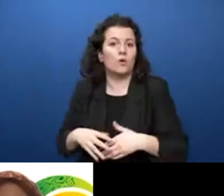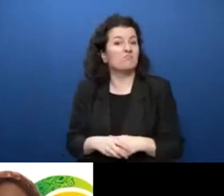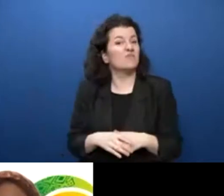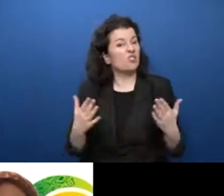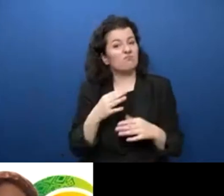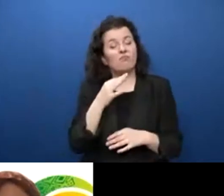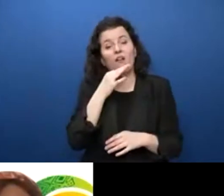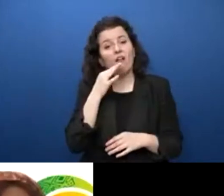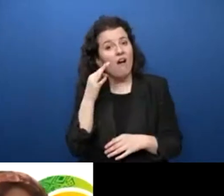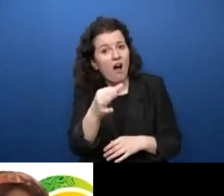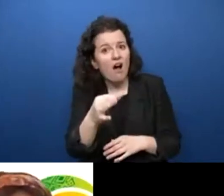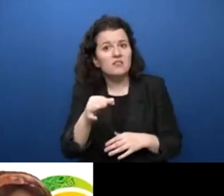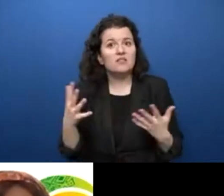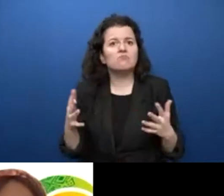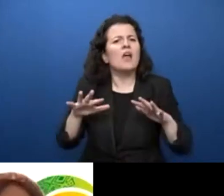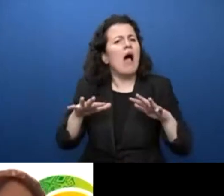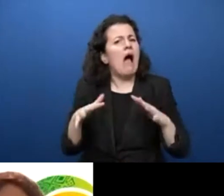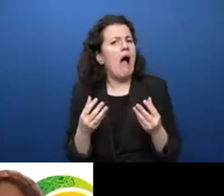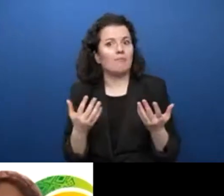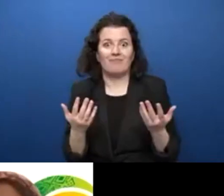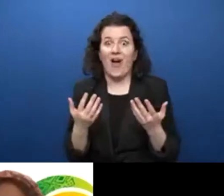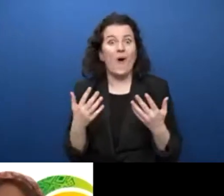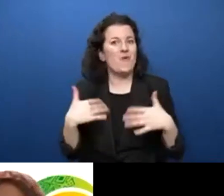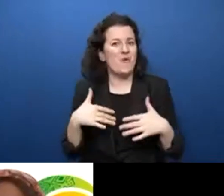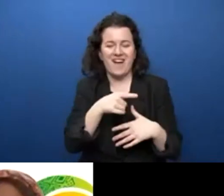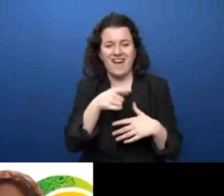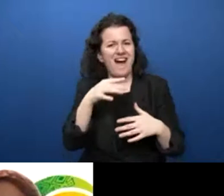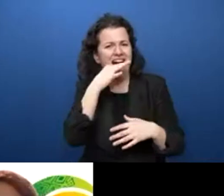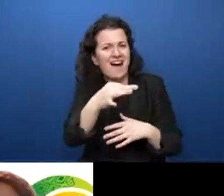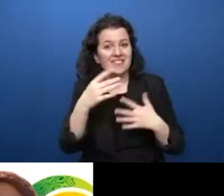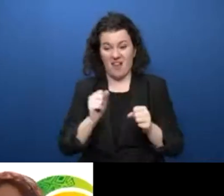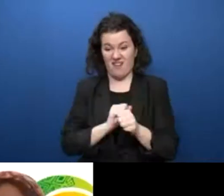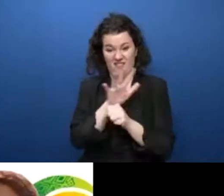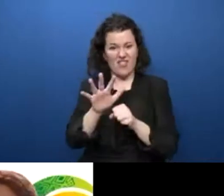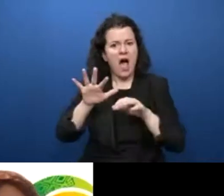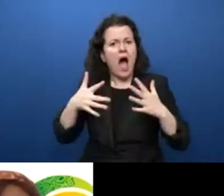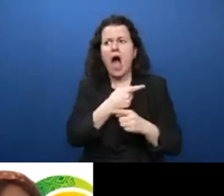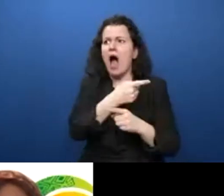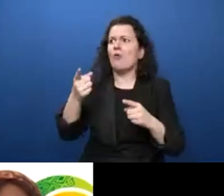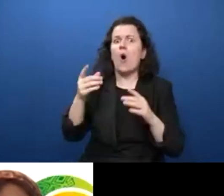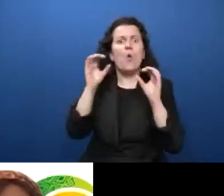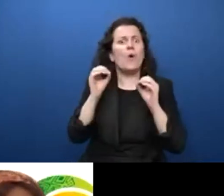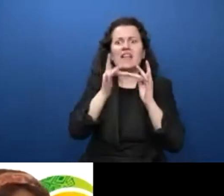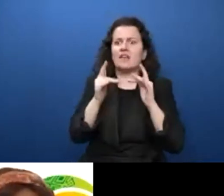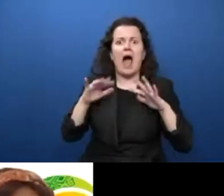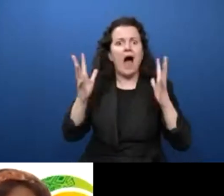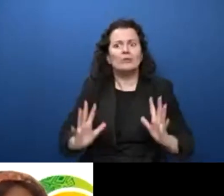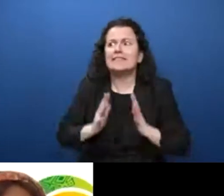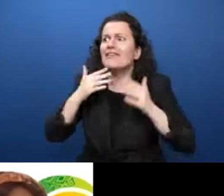survived the connect? How could we have survived without connectivity during the pandemic? We're still in the pandemic. We're still trying to survive.